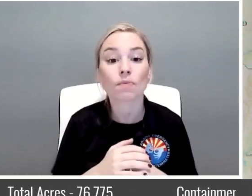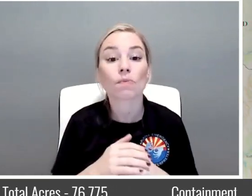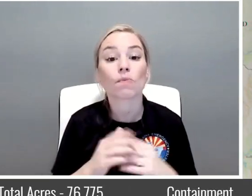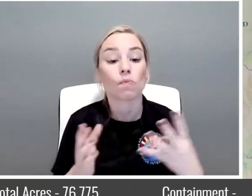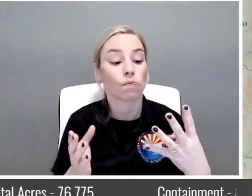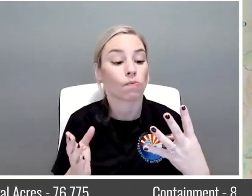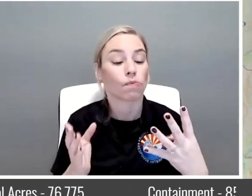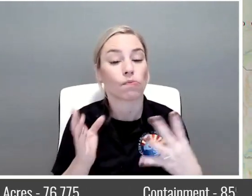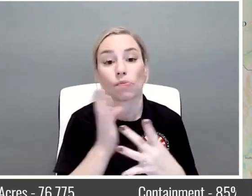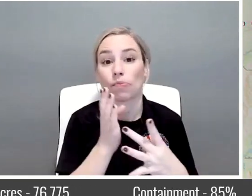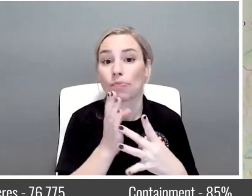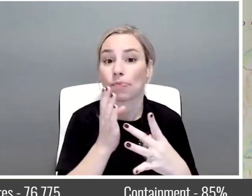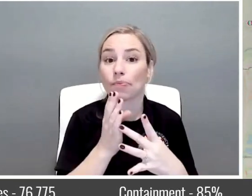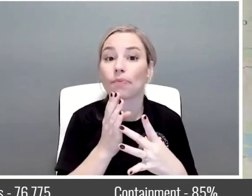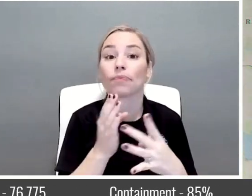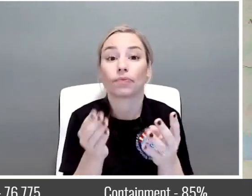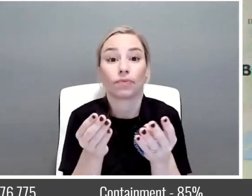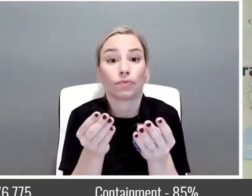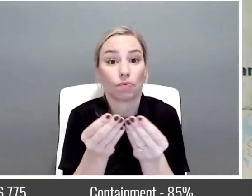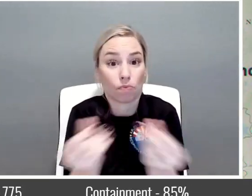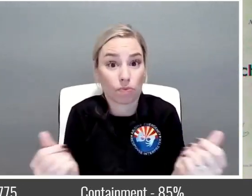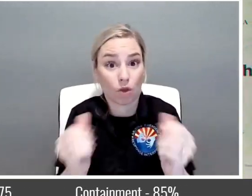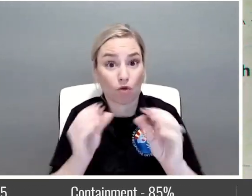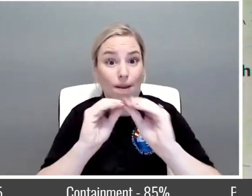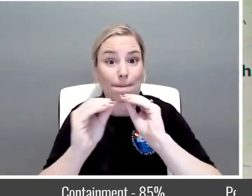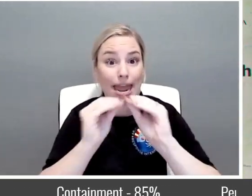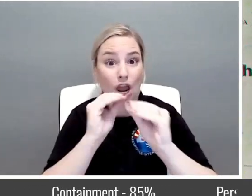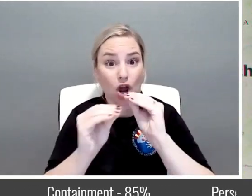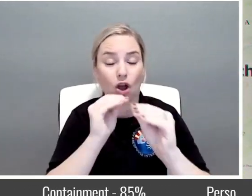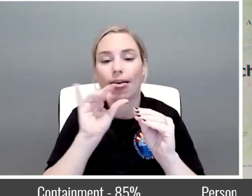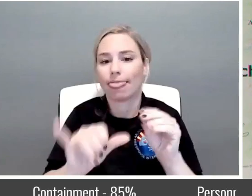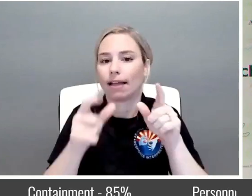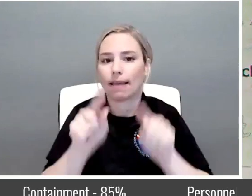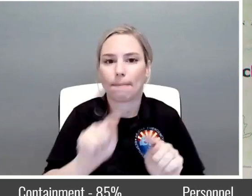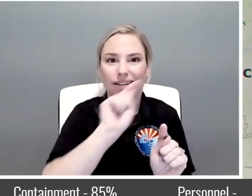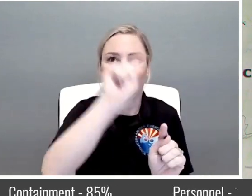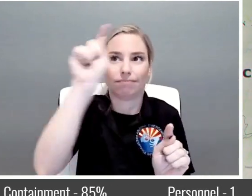operations. Well, they're going on in several areas of the fire.